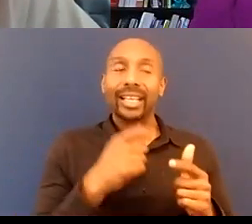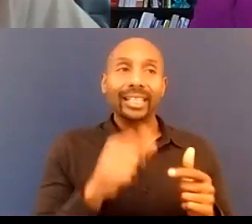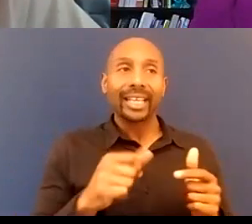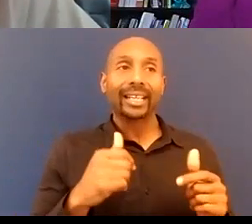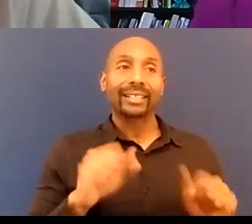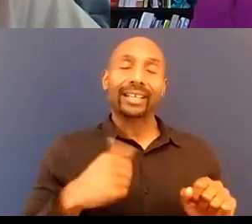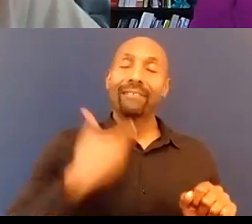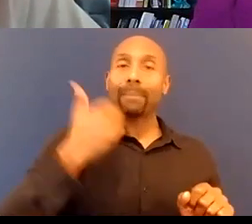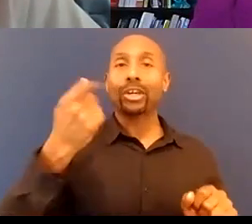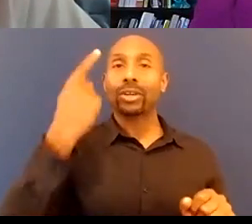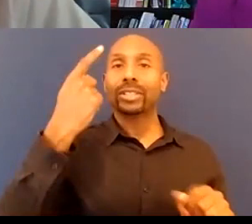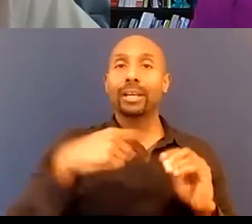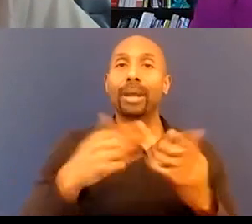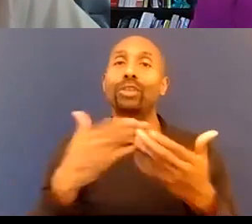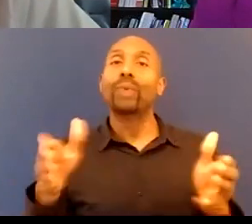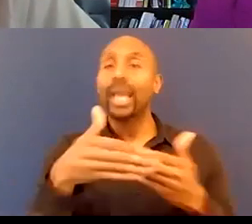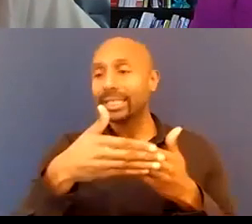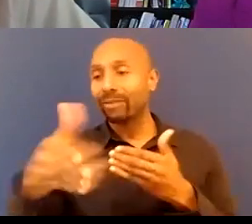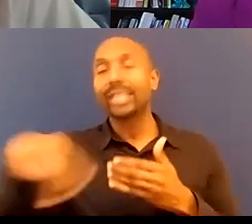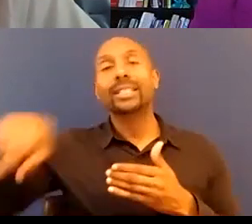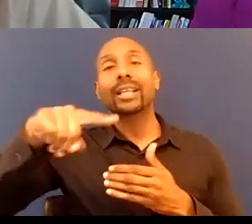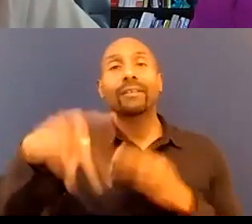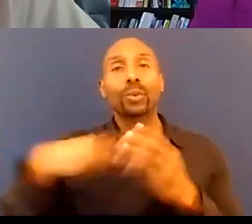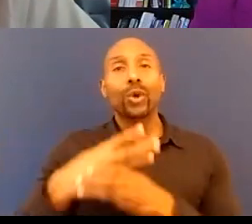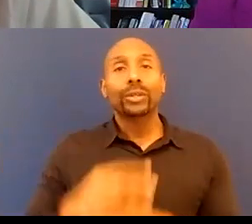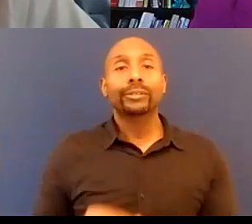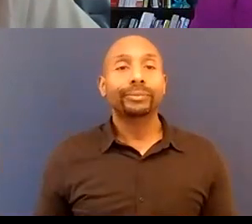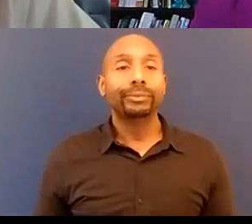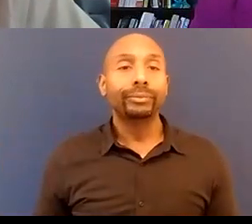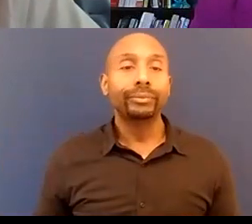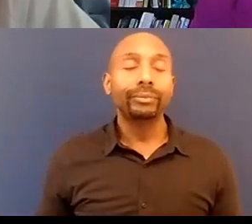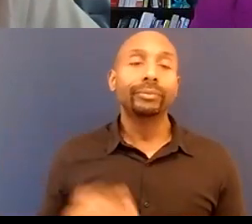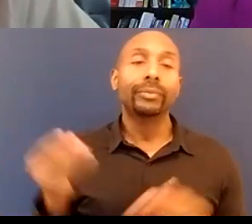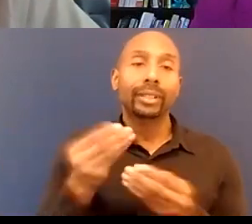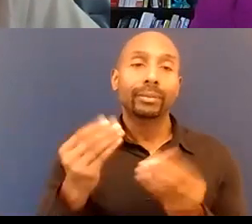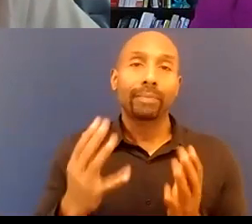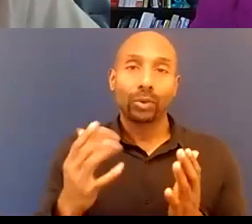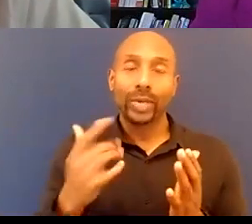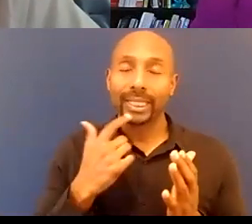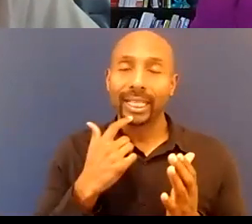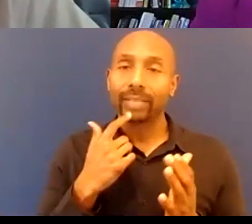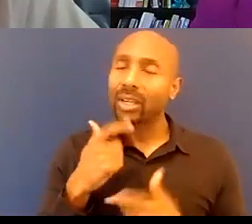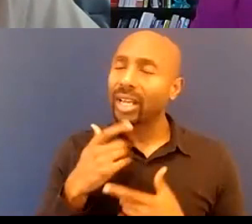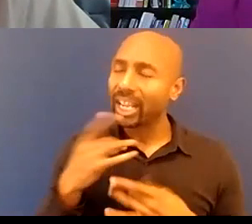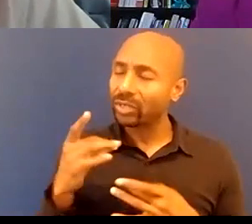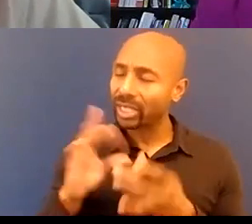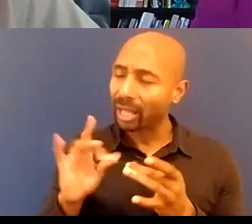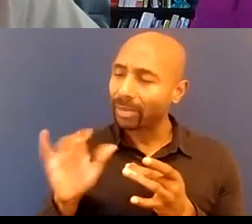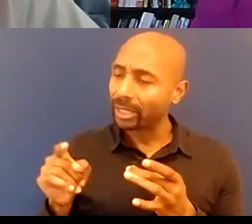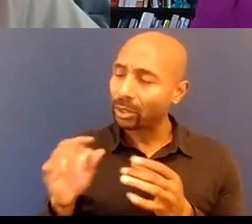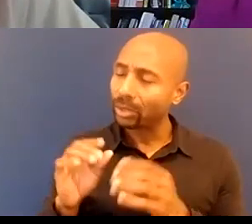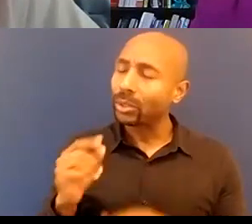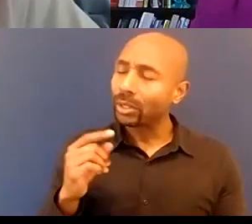you know it's interesting you say that and then i'll get to dr tracy here and then after that we'll get to audience